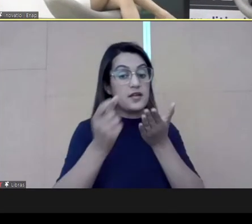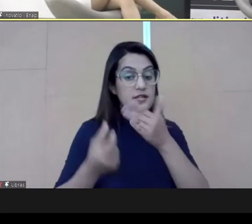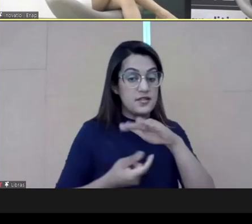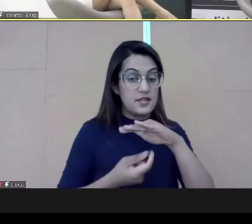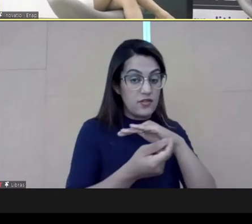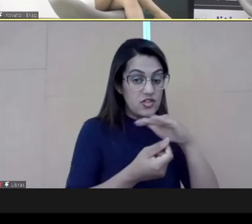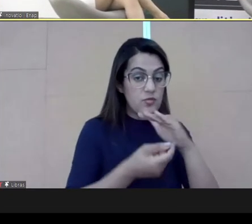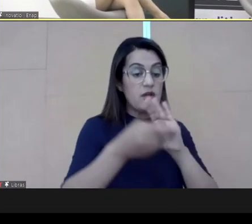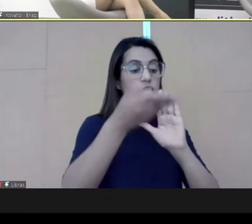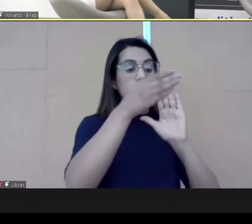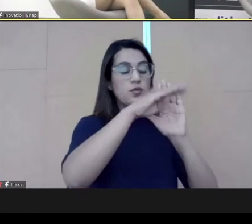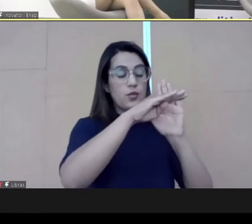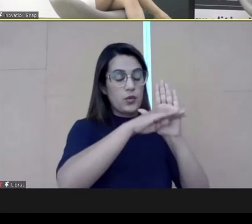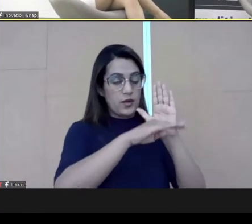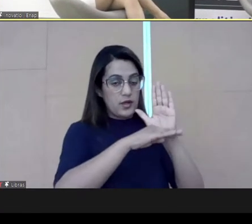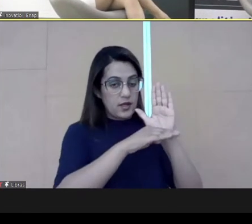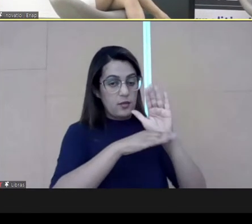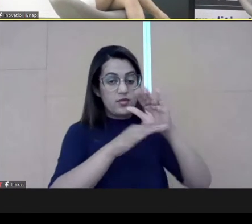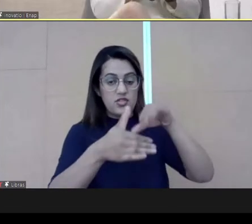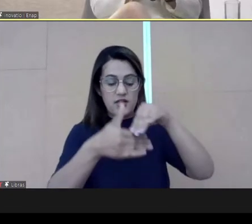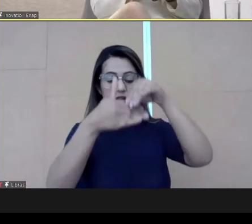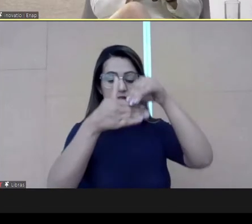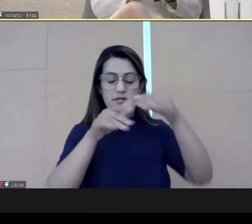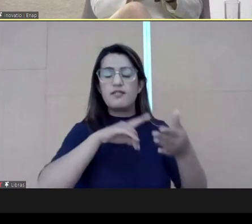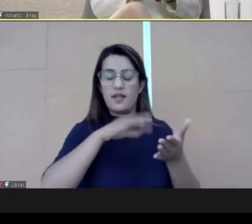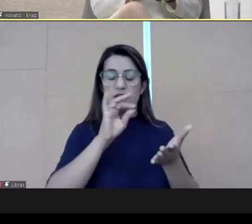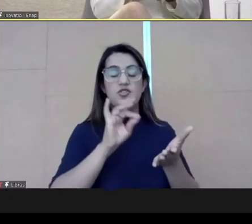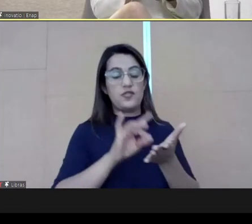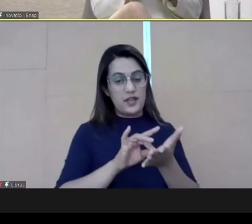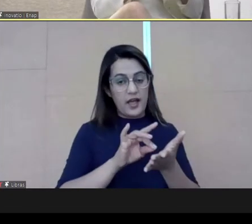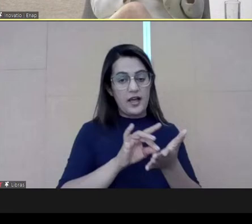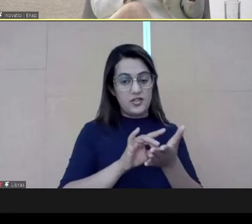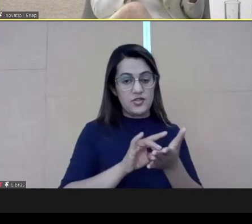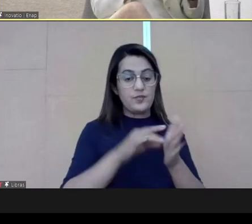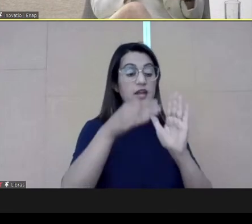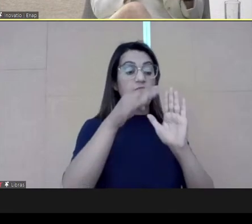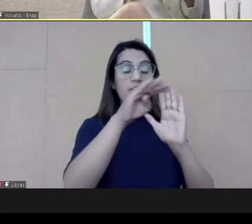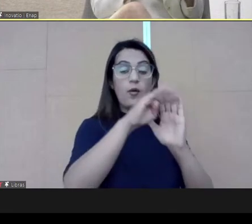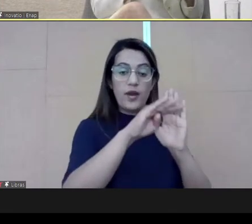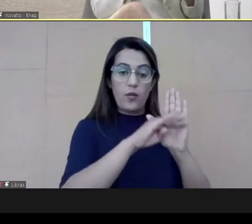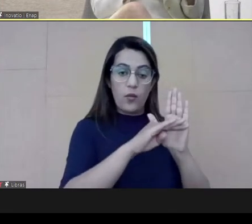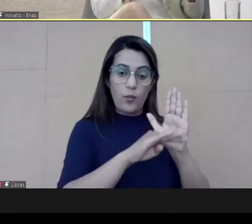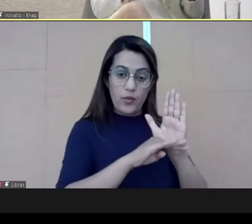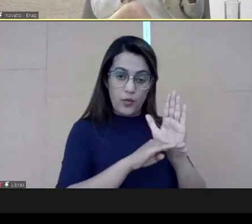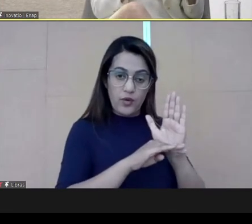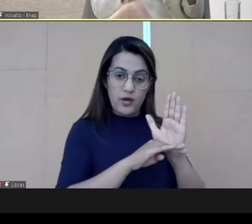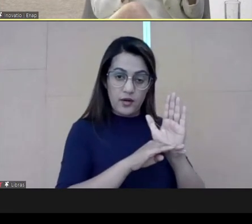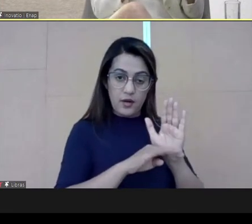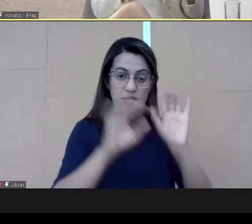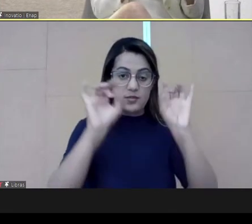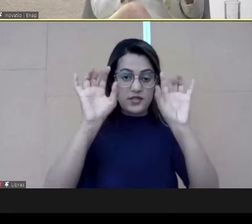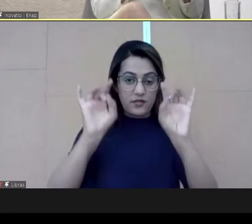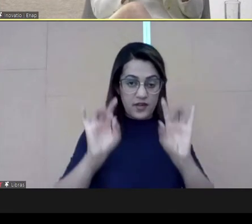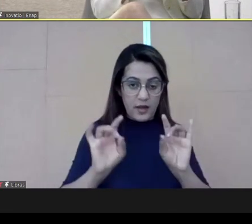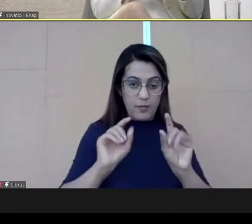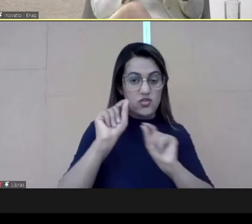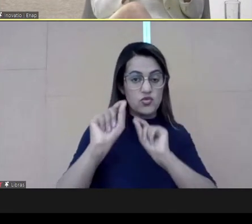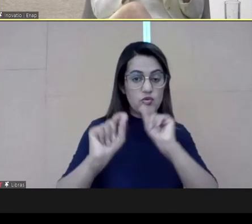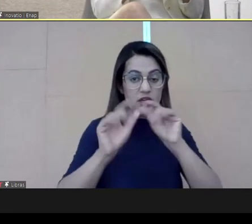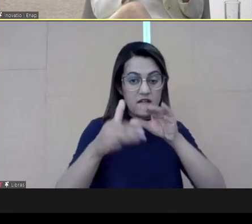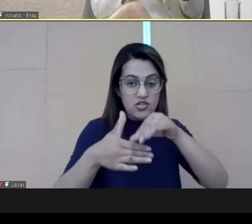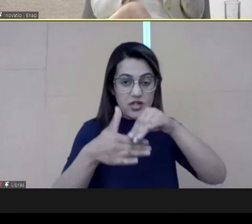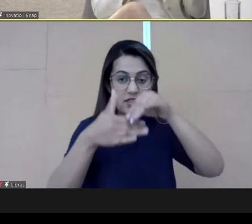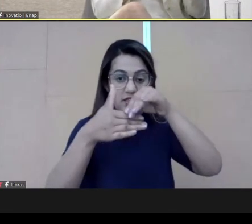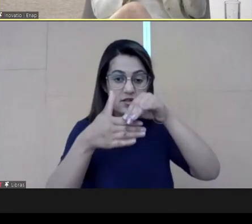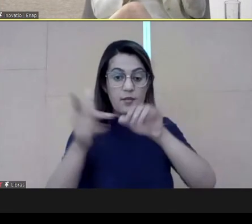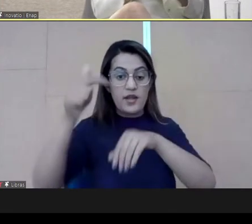the investments in leadership programs have, indeed? And for a program,